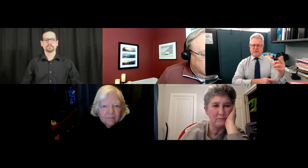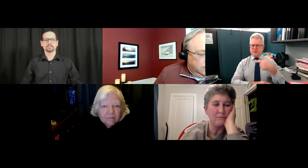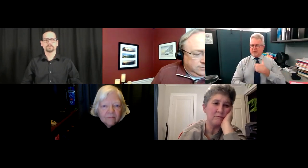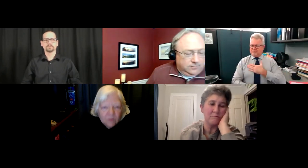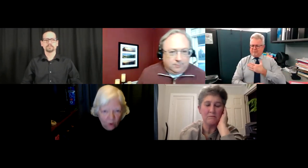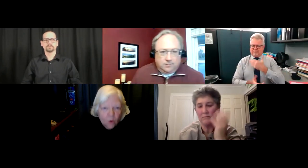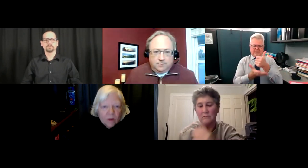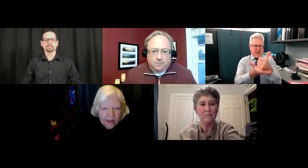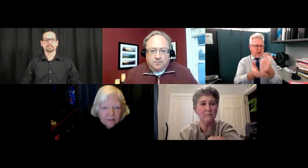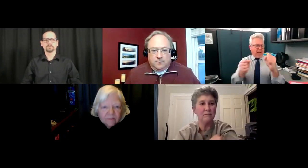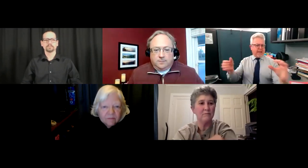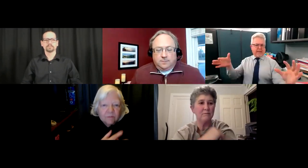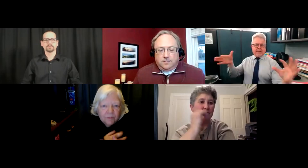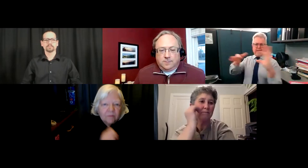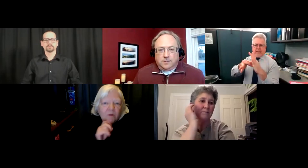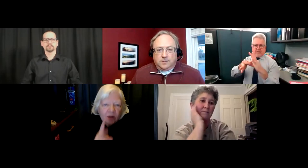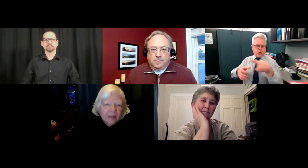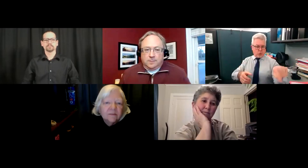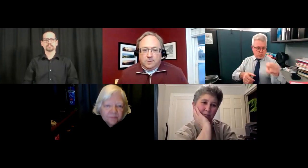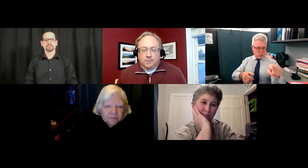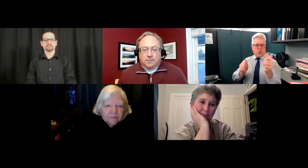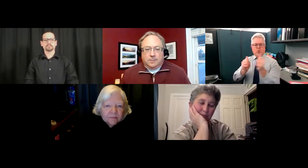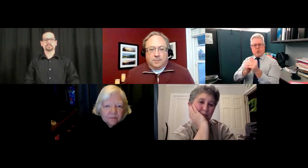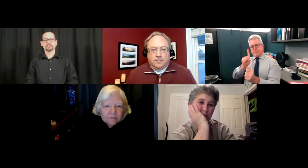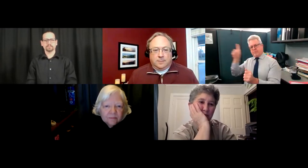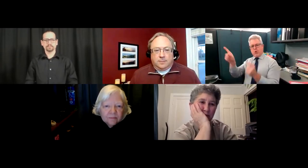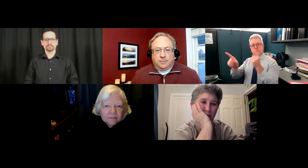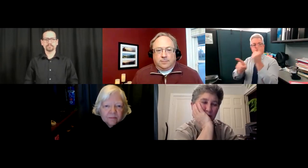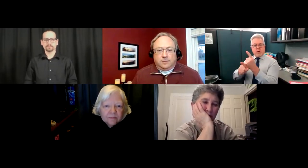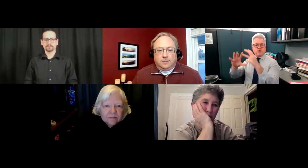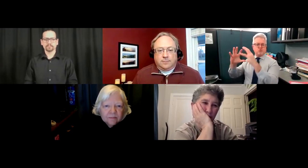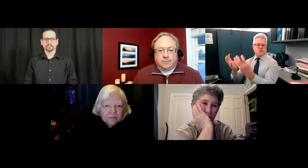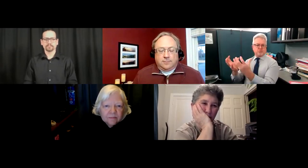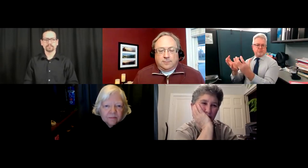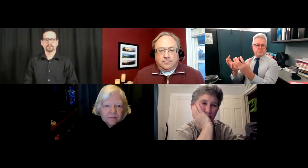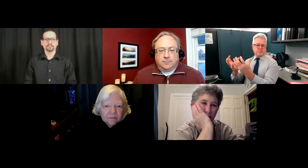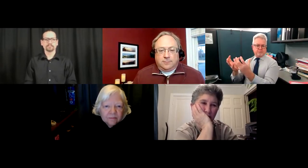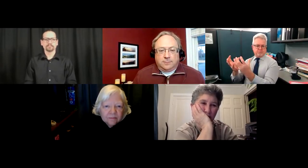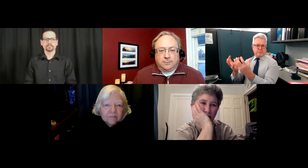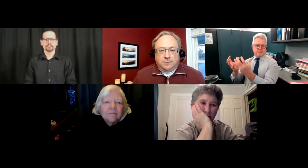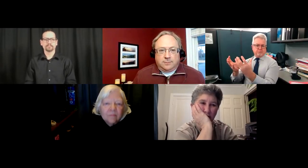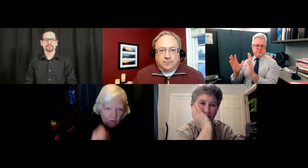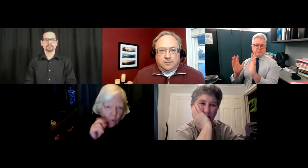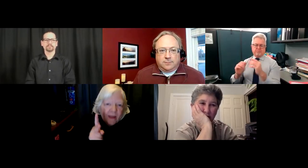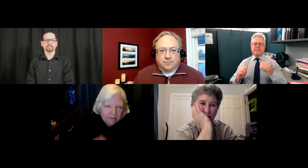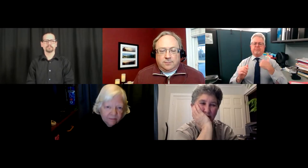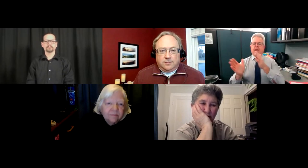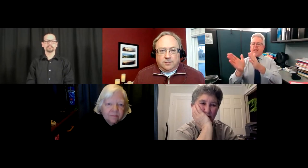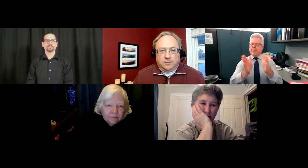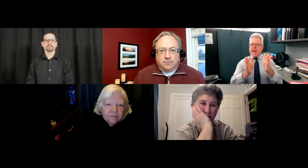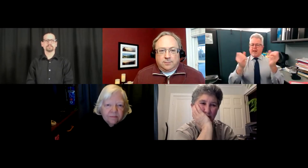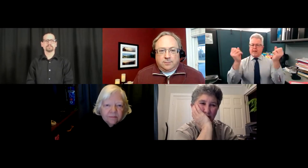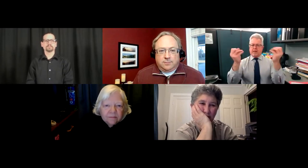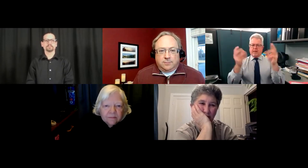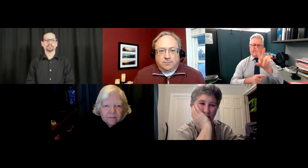for you folks, please call me here at the Rhode Island Commission for the Deaf, and I will link you up with the right group of people